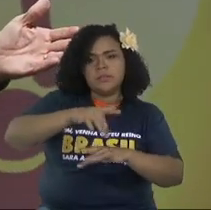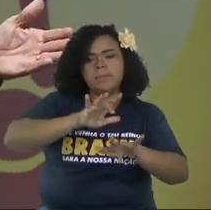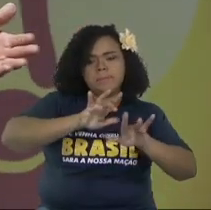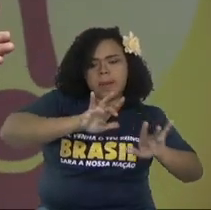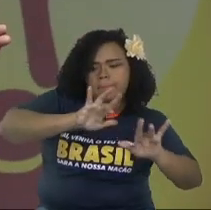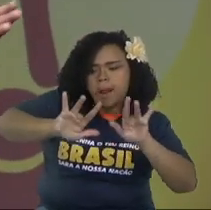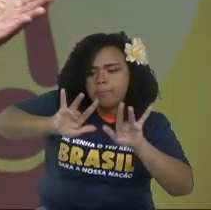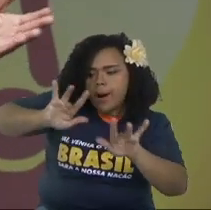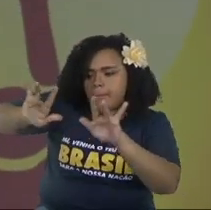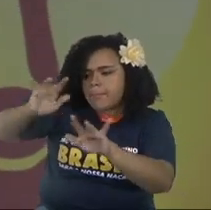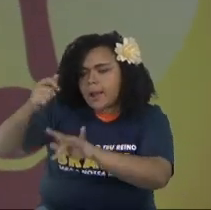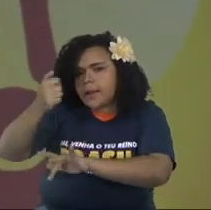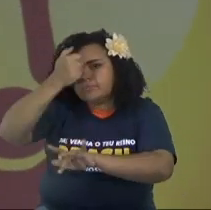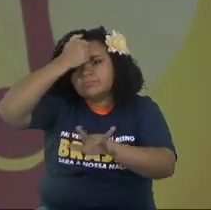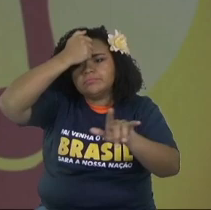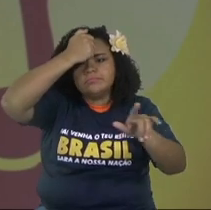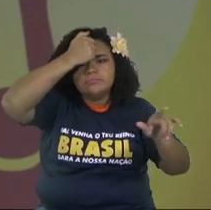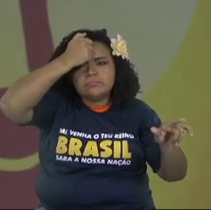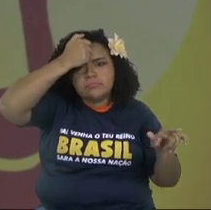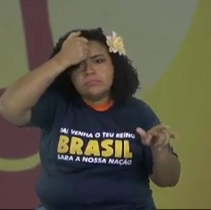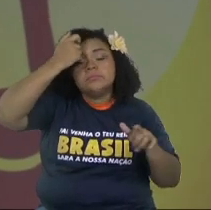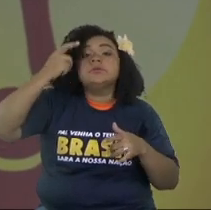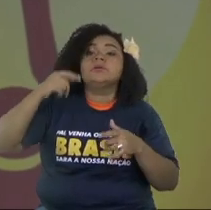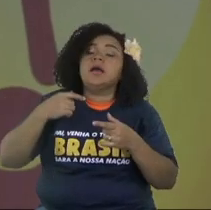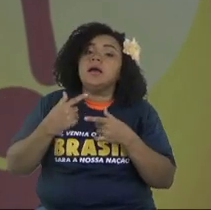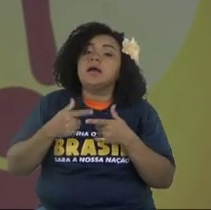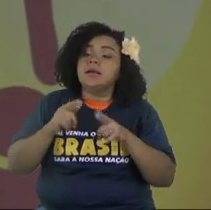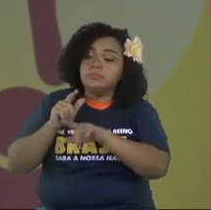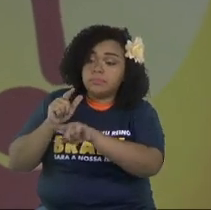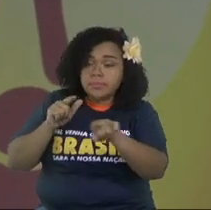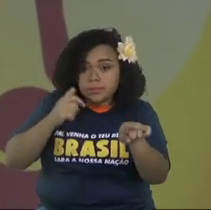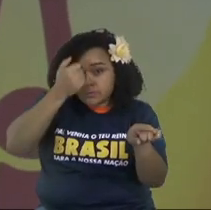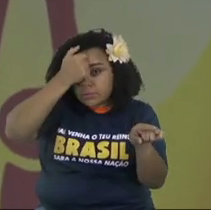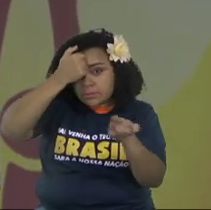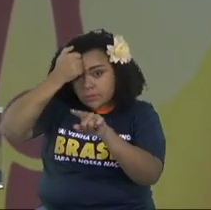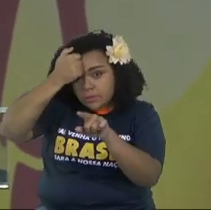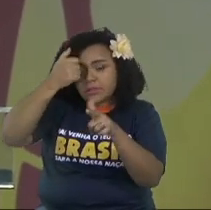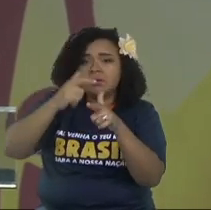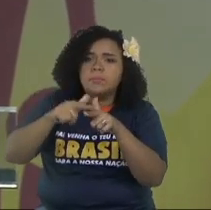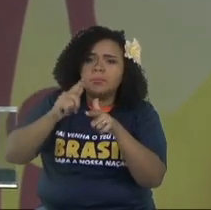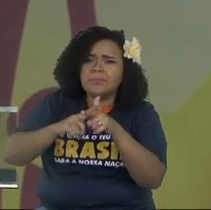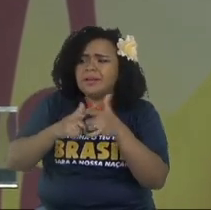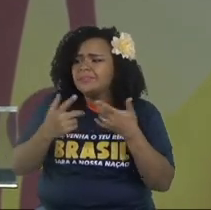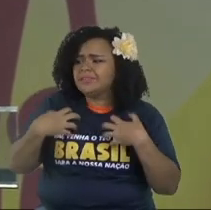sick and not for those who were fine.